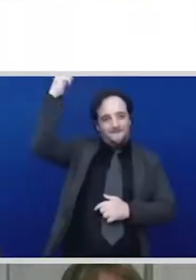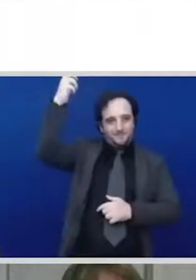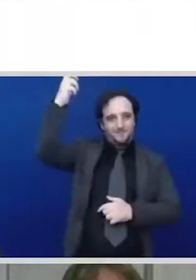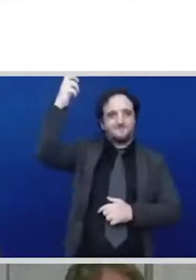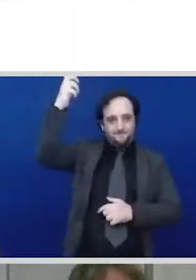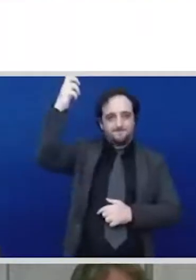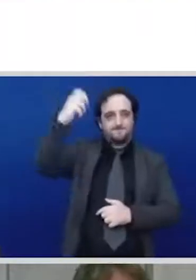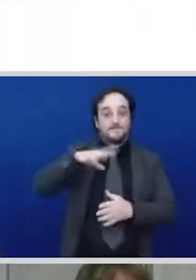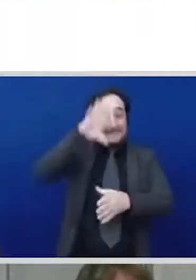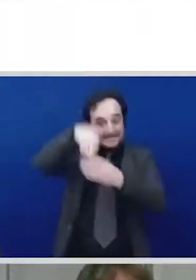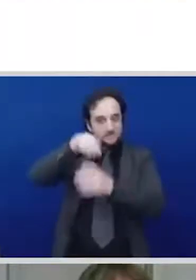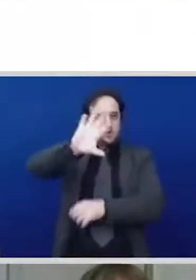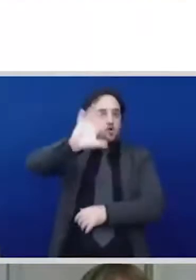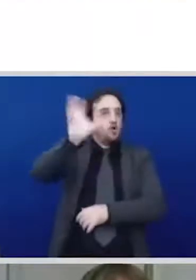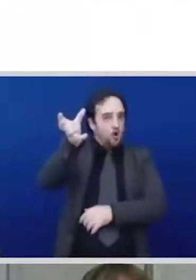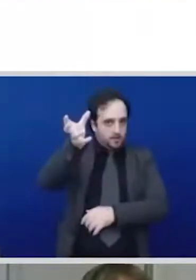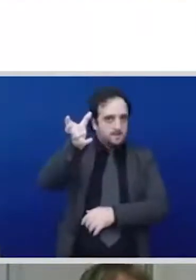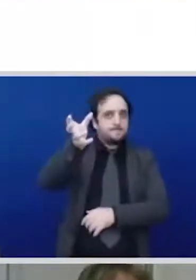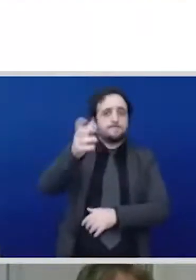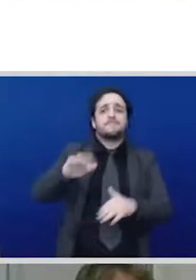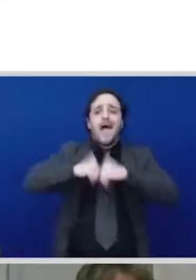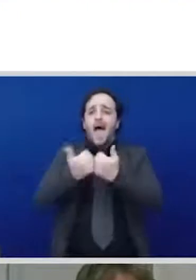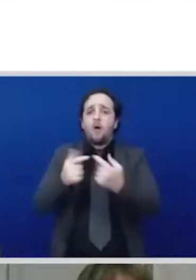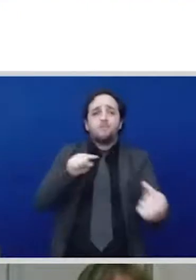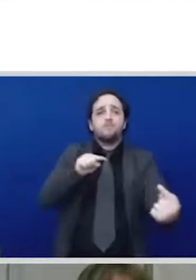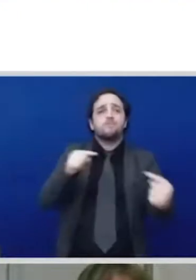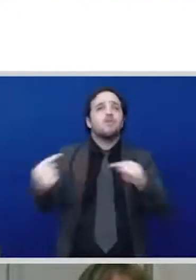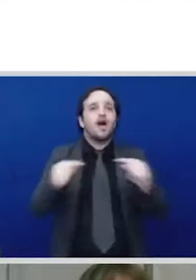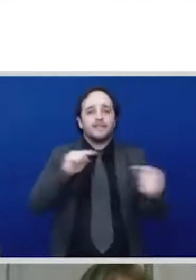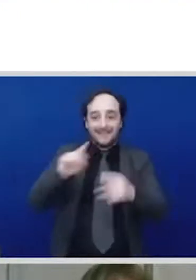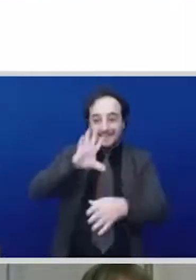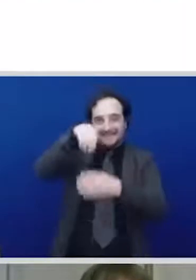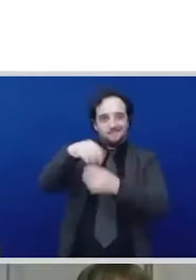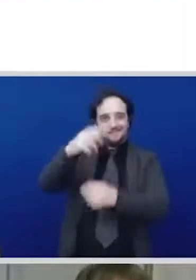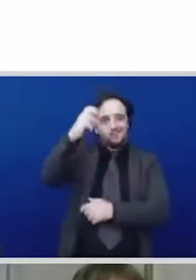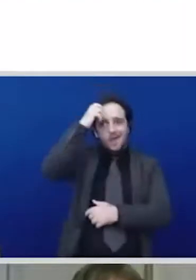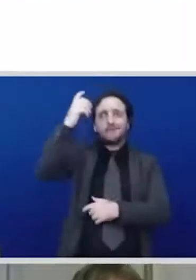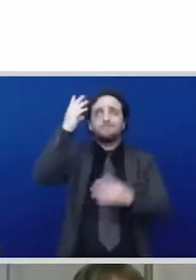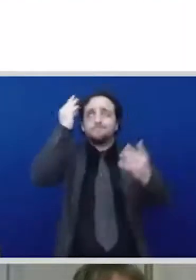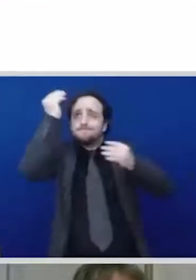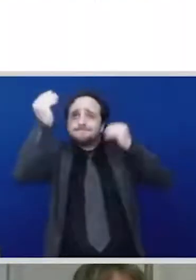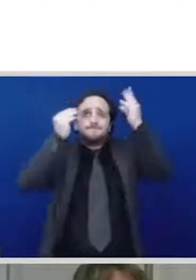impacting women and women's economic autonomy in Indonesia thank you